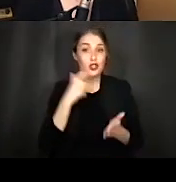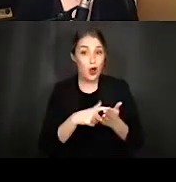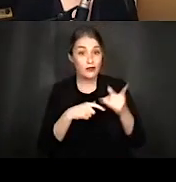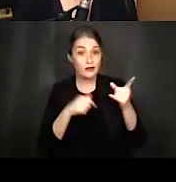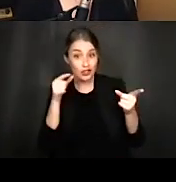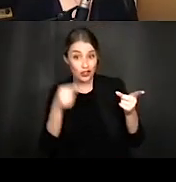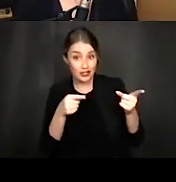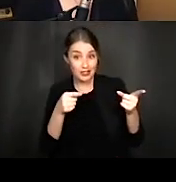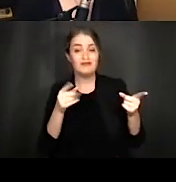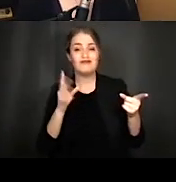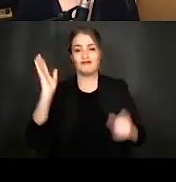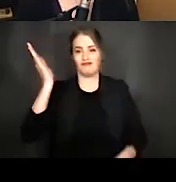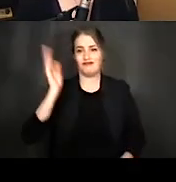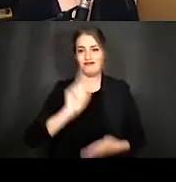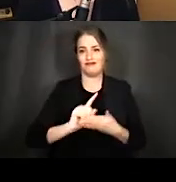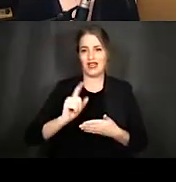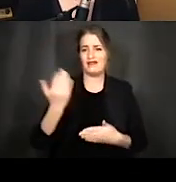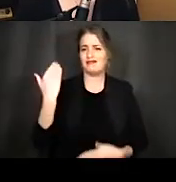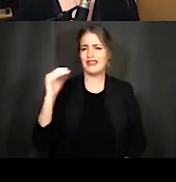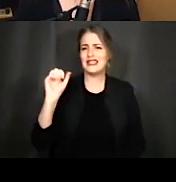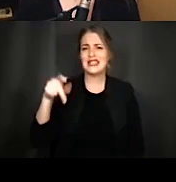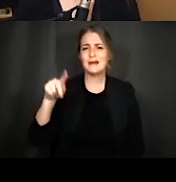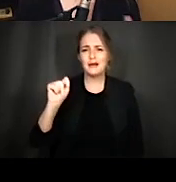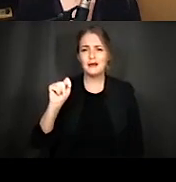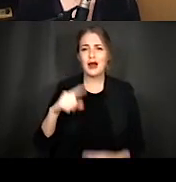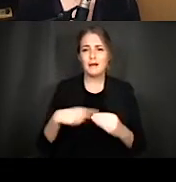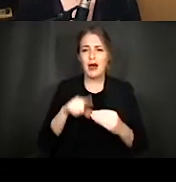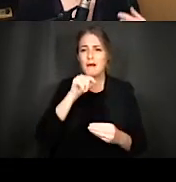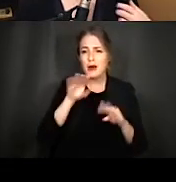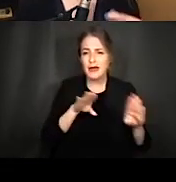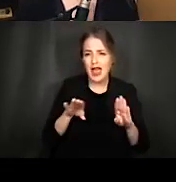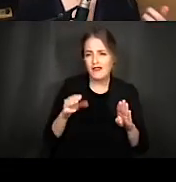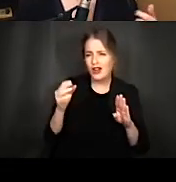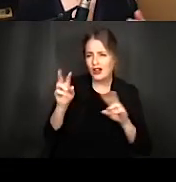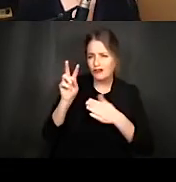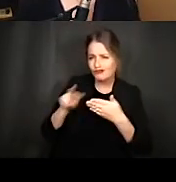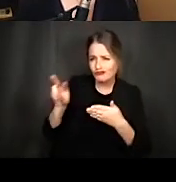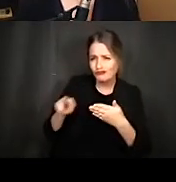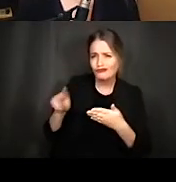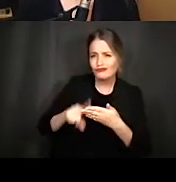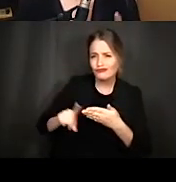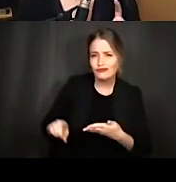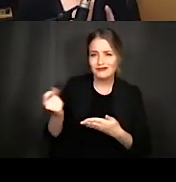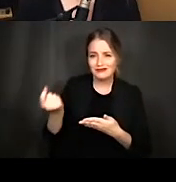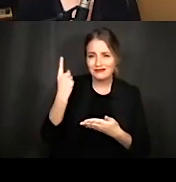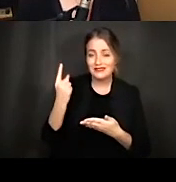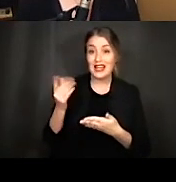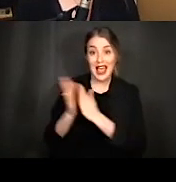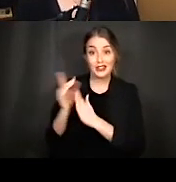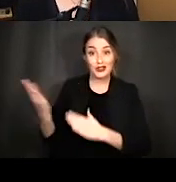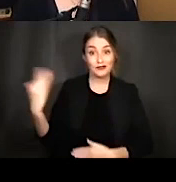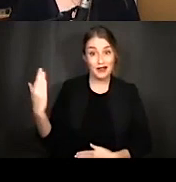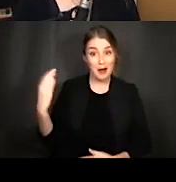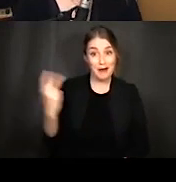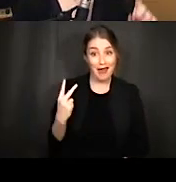in september on understanding bird behavior and it was fantastic and so i've asked her to come back and if you are a fan of our